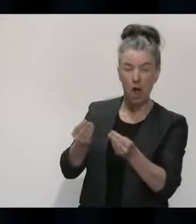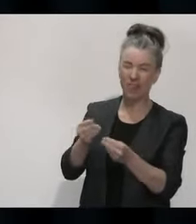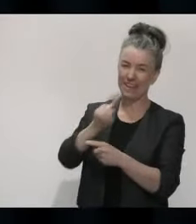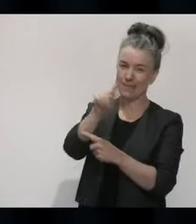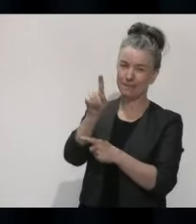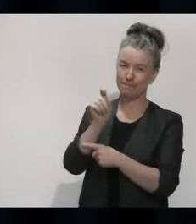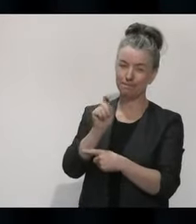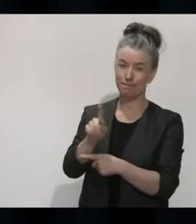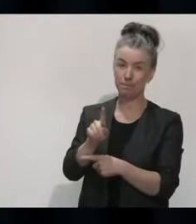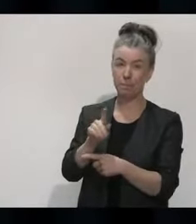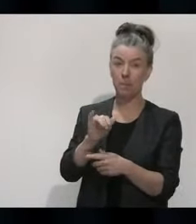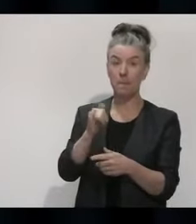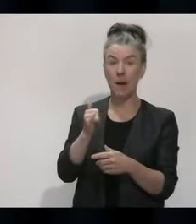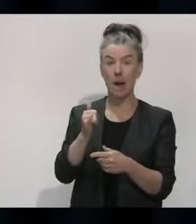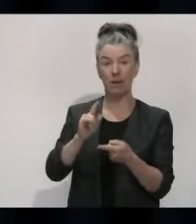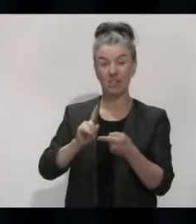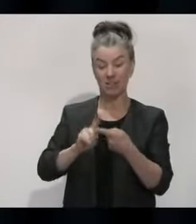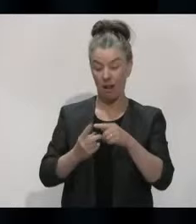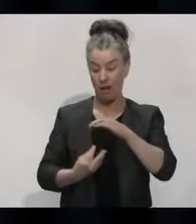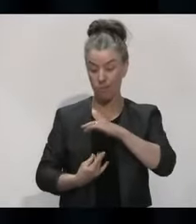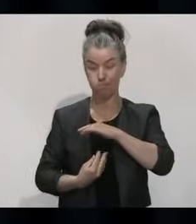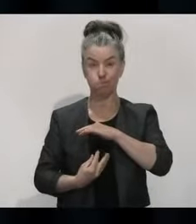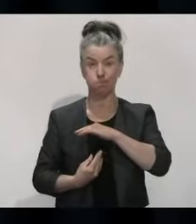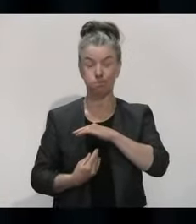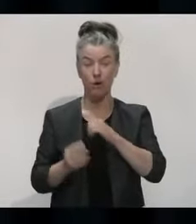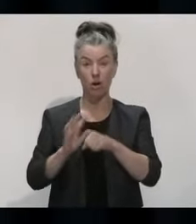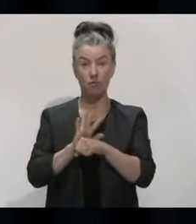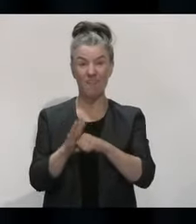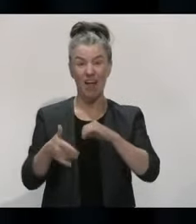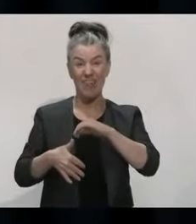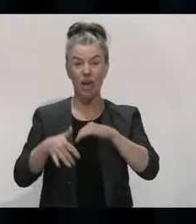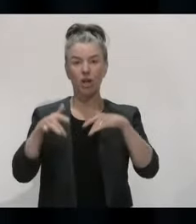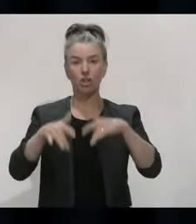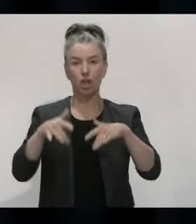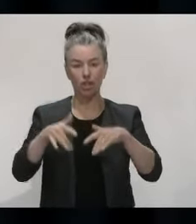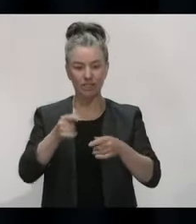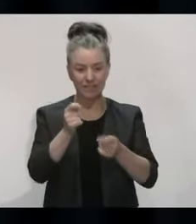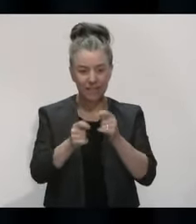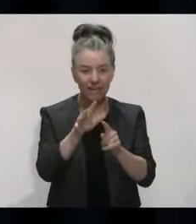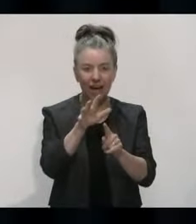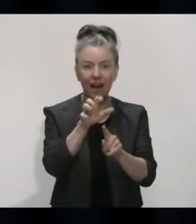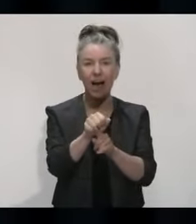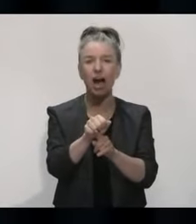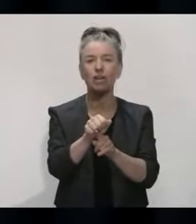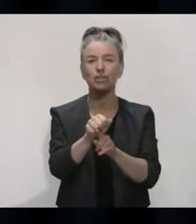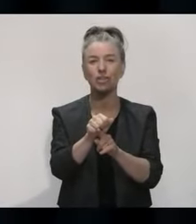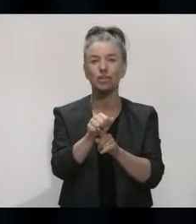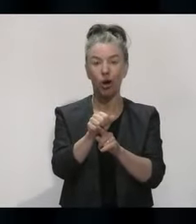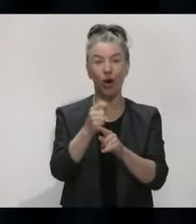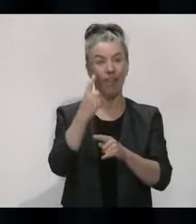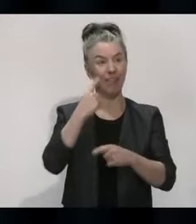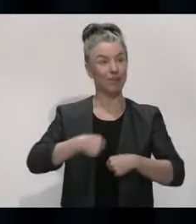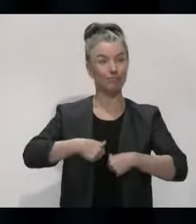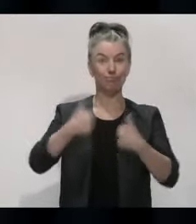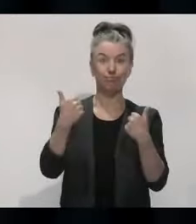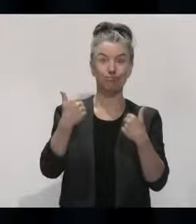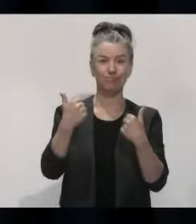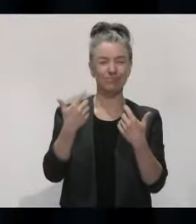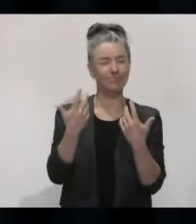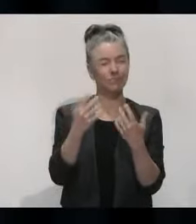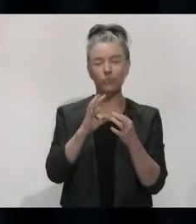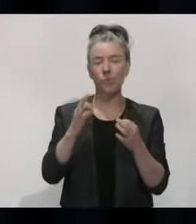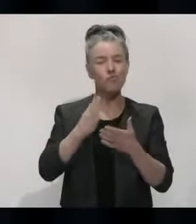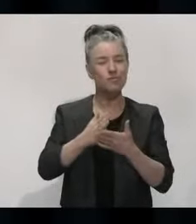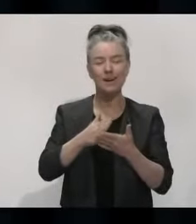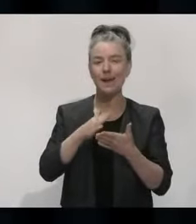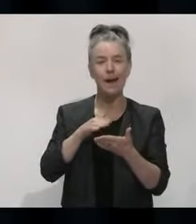just be early in your incubation period when you're leaving. And hence, you'd get the false reassurance of a negative test before you leave. But you could